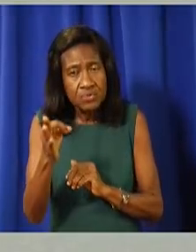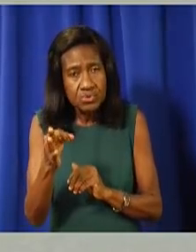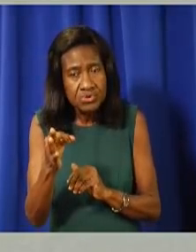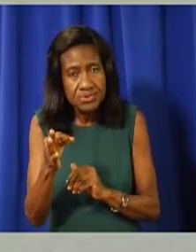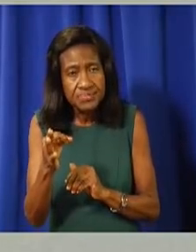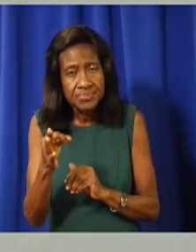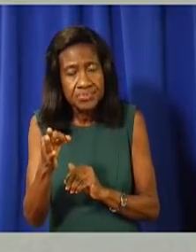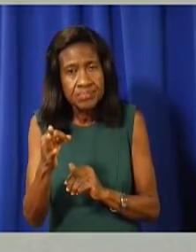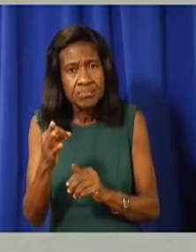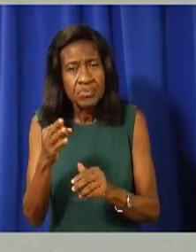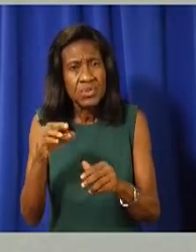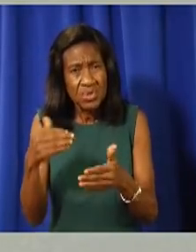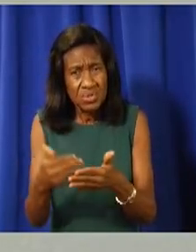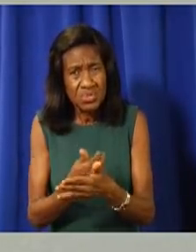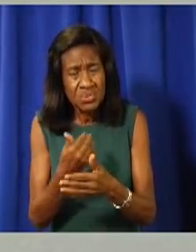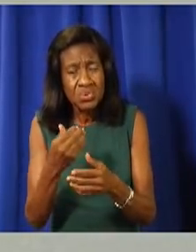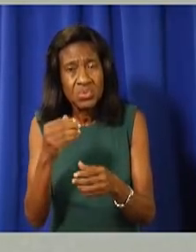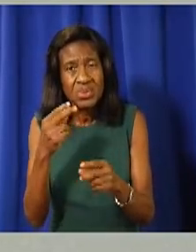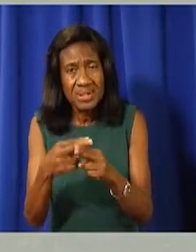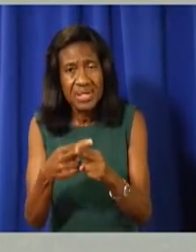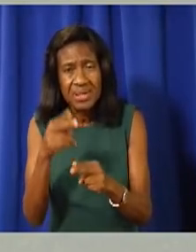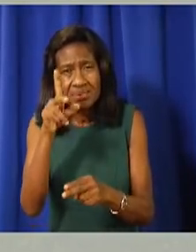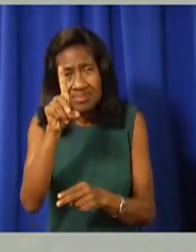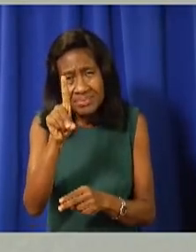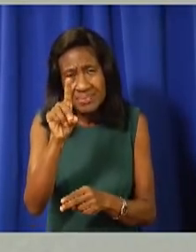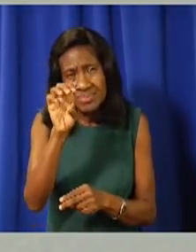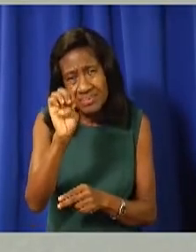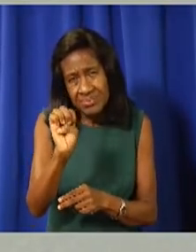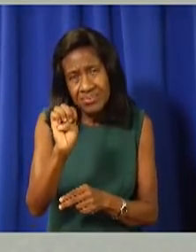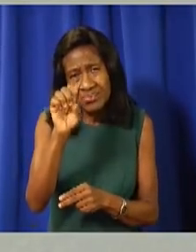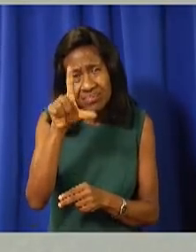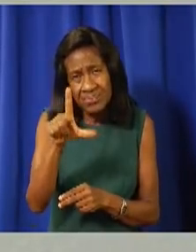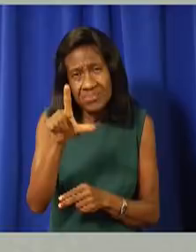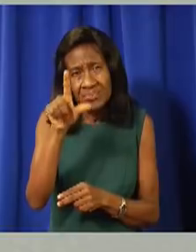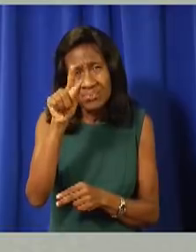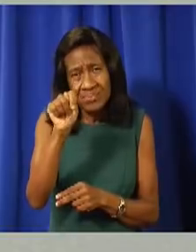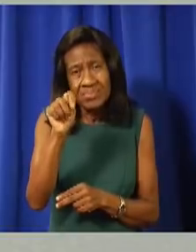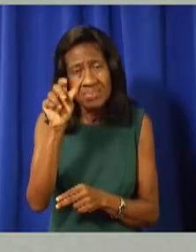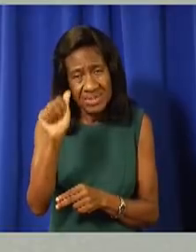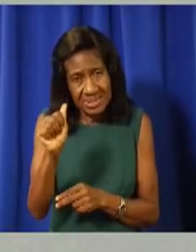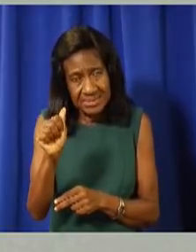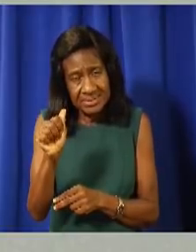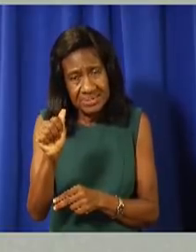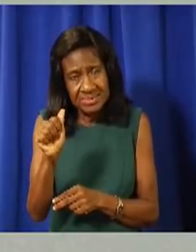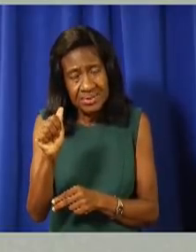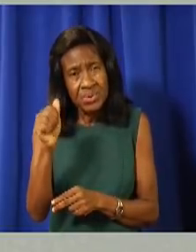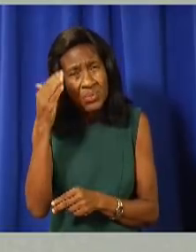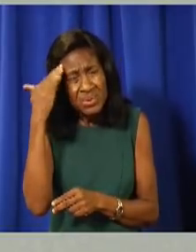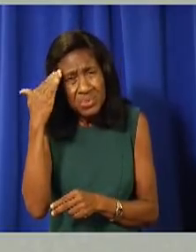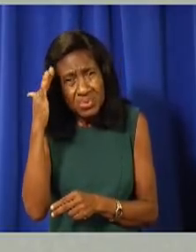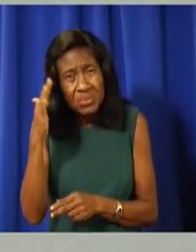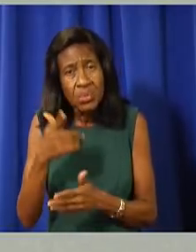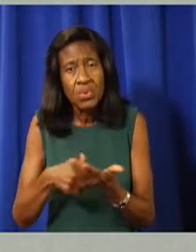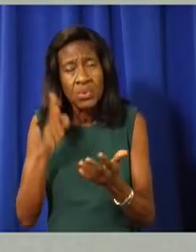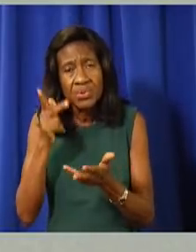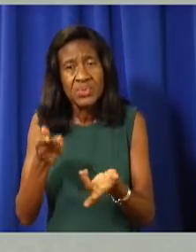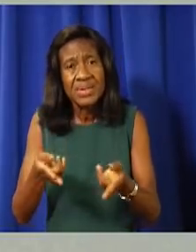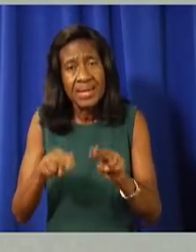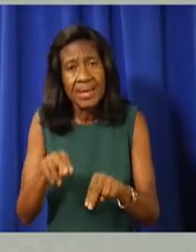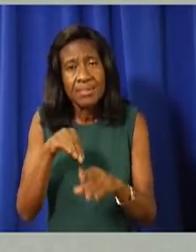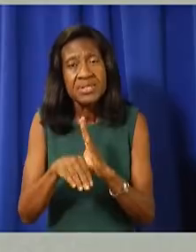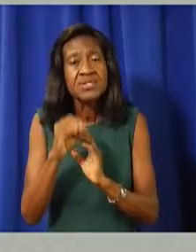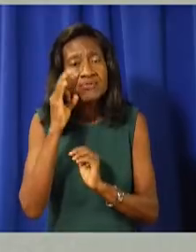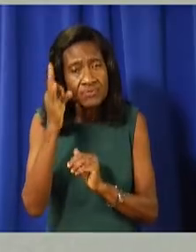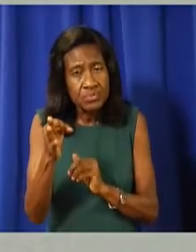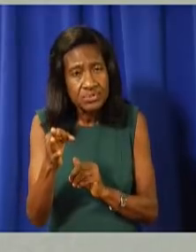Delta variant. And for that matter, any other variant that may morph into being in the future. We are still learning